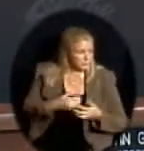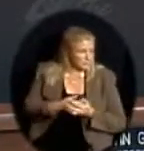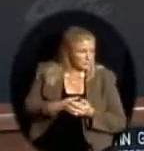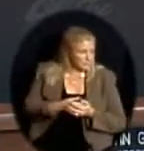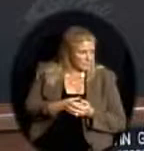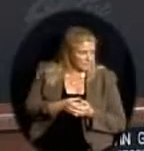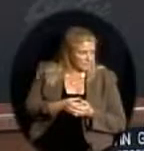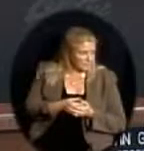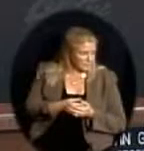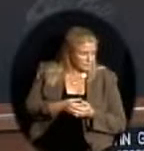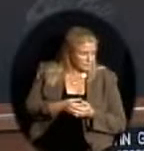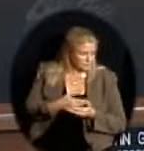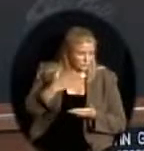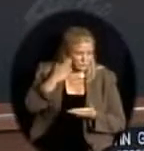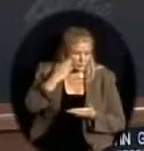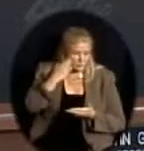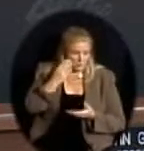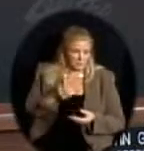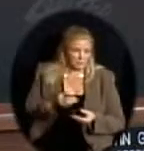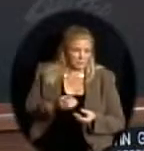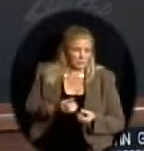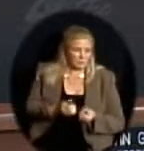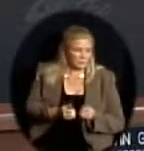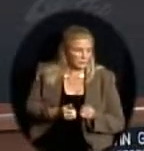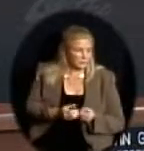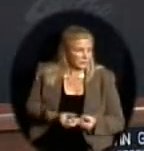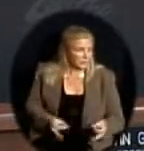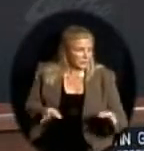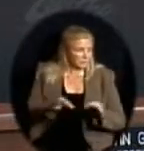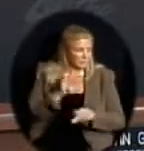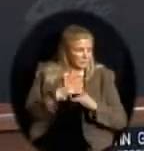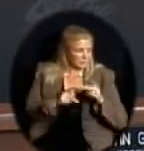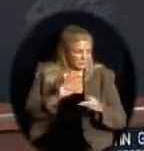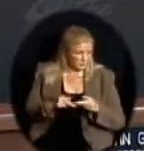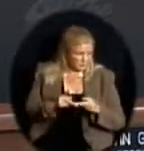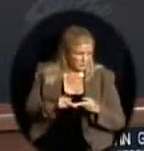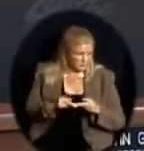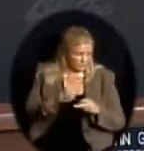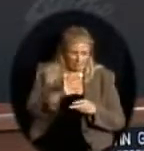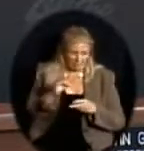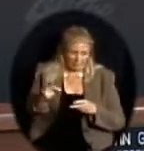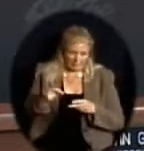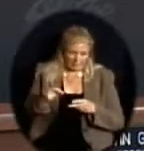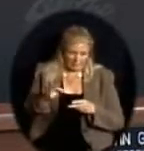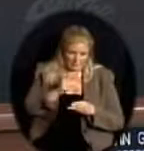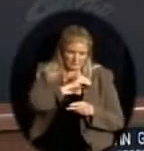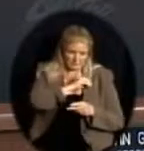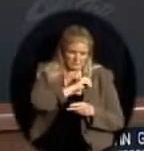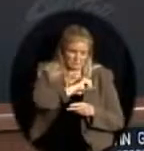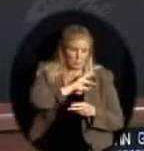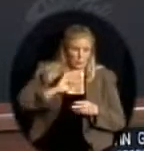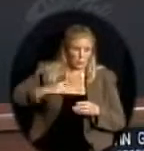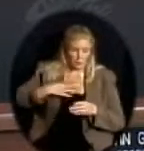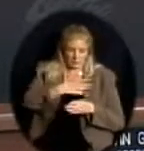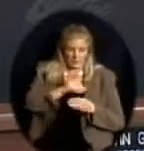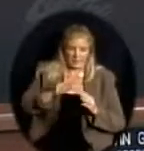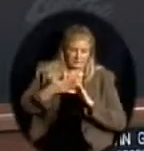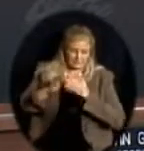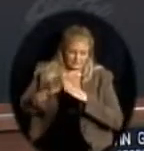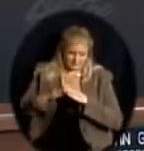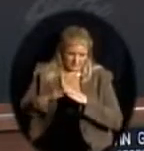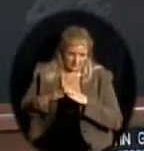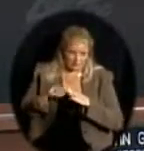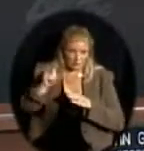council and the superintendent and city manager will meet quarterly as a group, which we've been doing for a little while now.